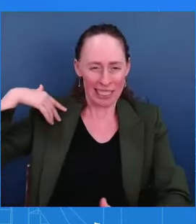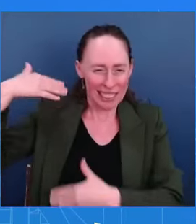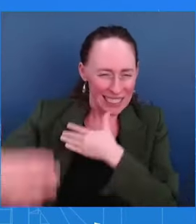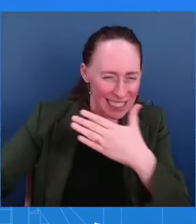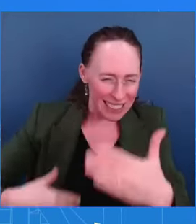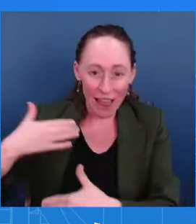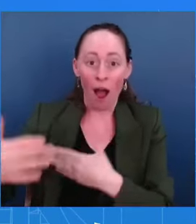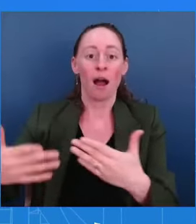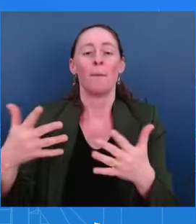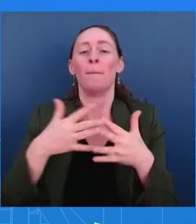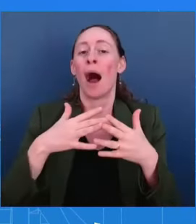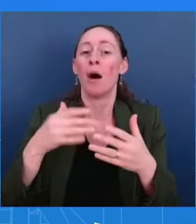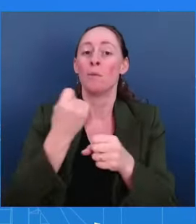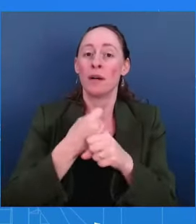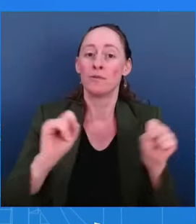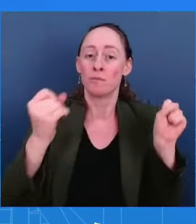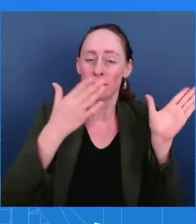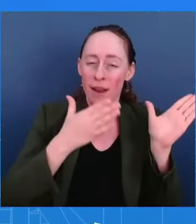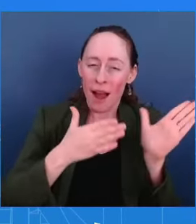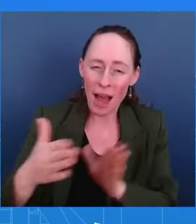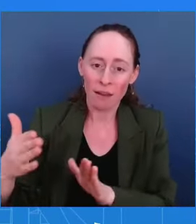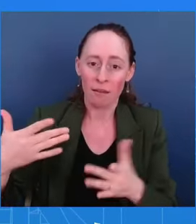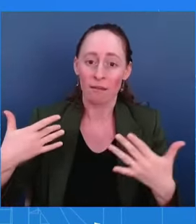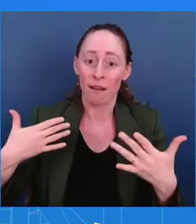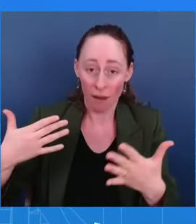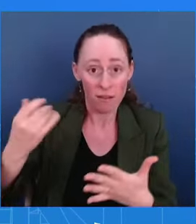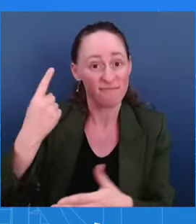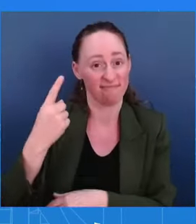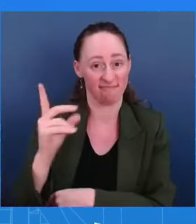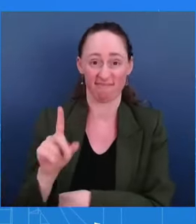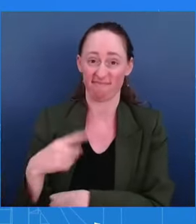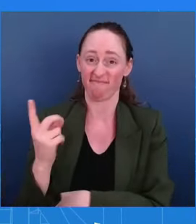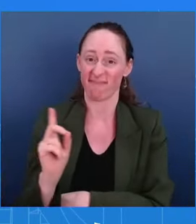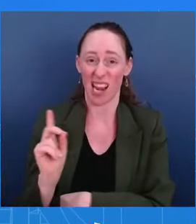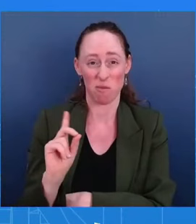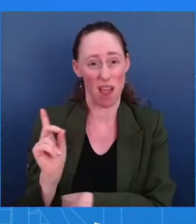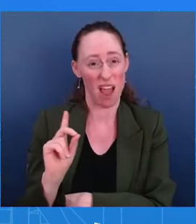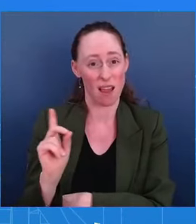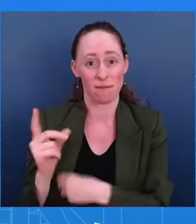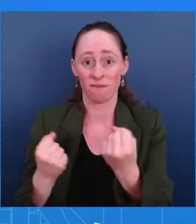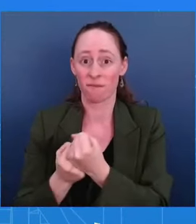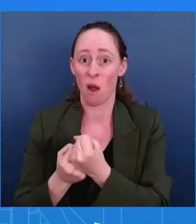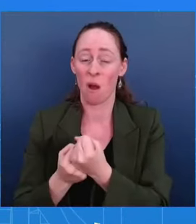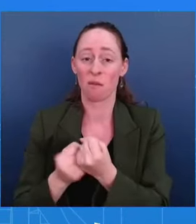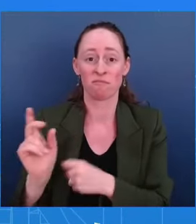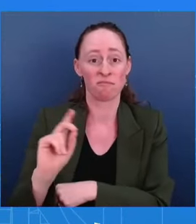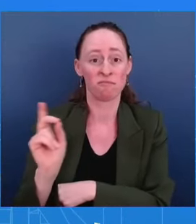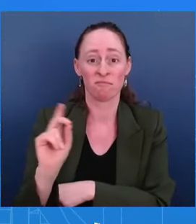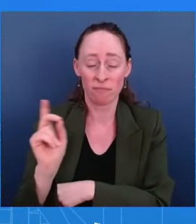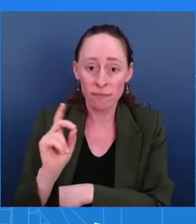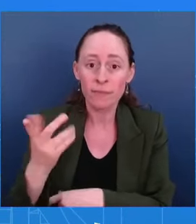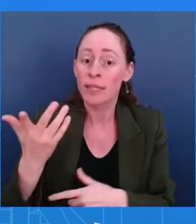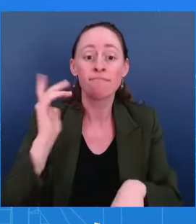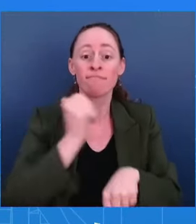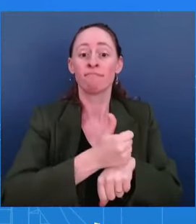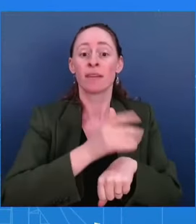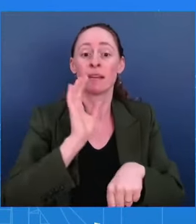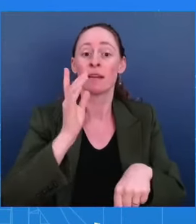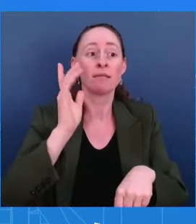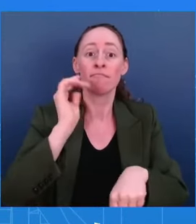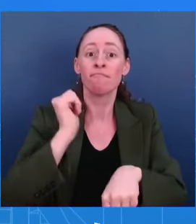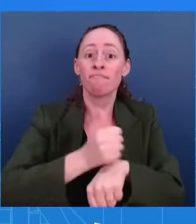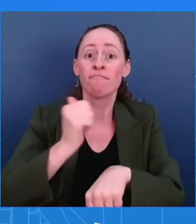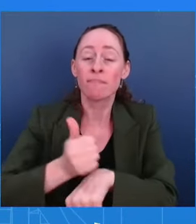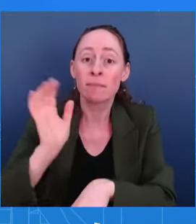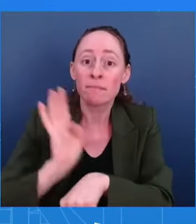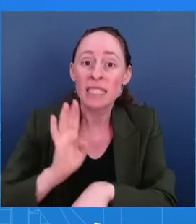we were able to open up schools. Because of that, we were able to open up businesses. Because of that, we were able to put some checks in pockets